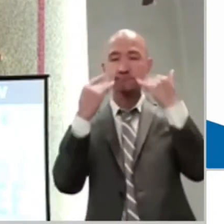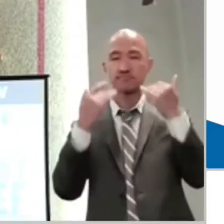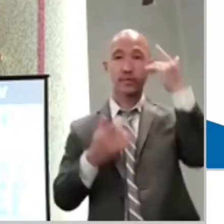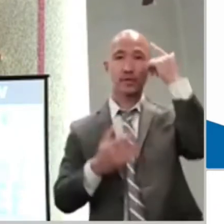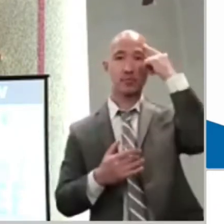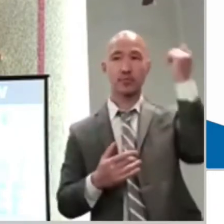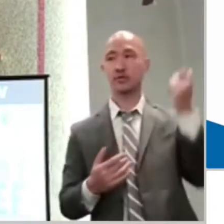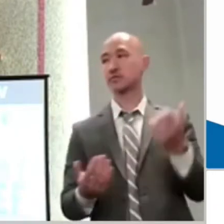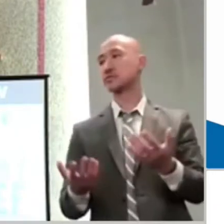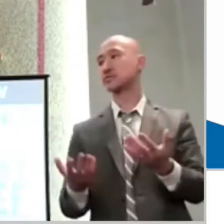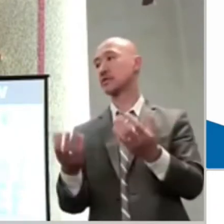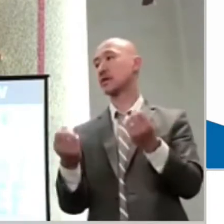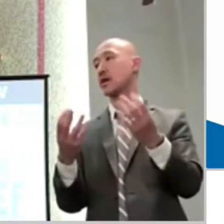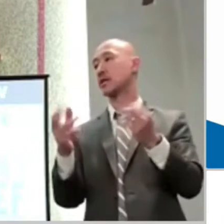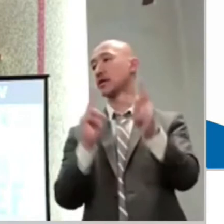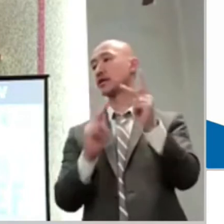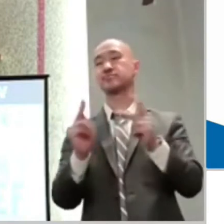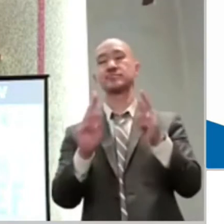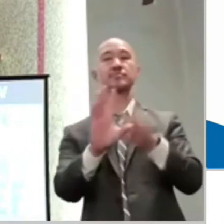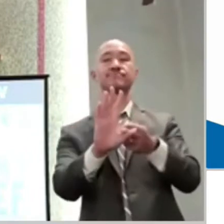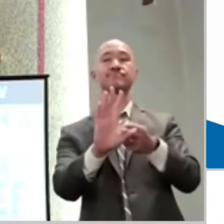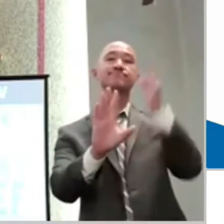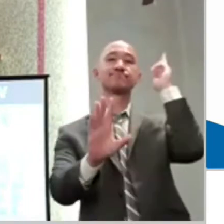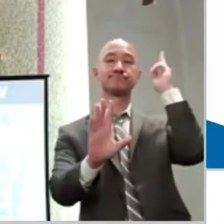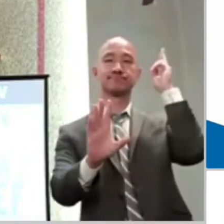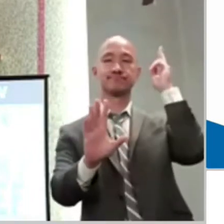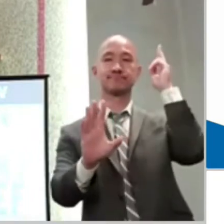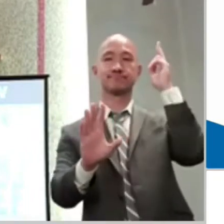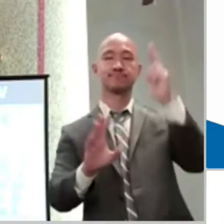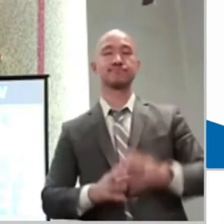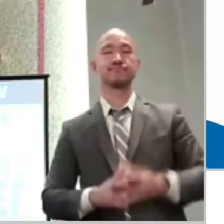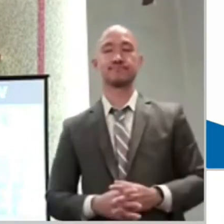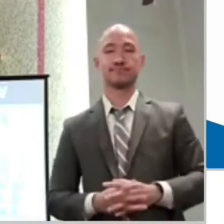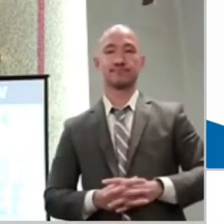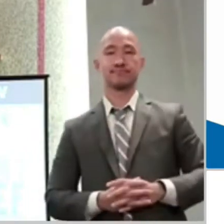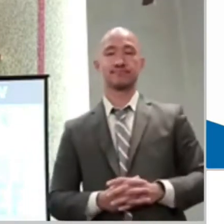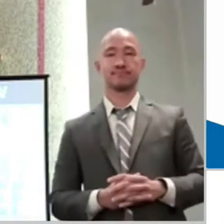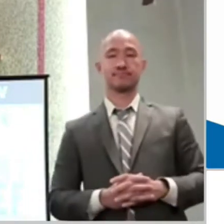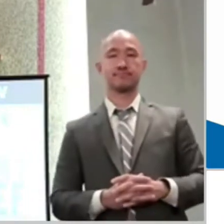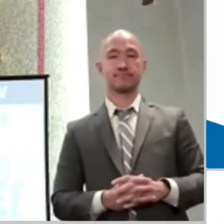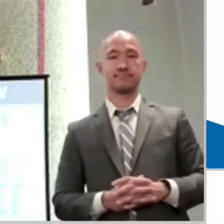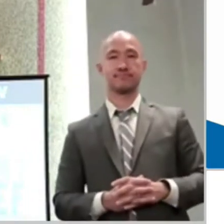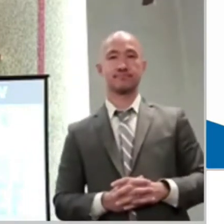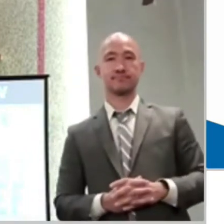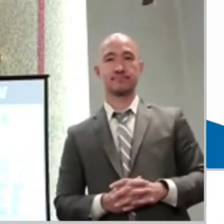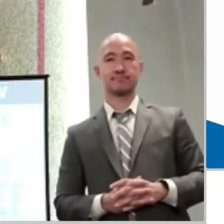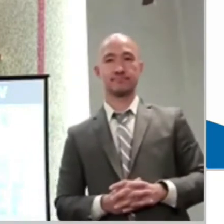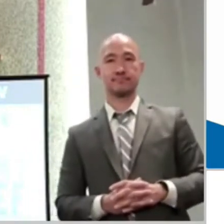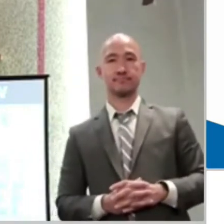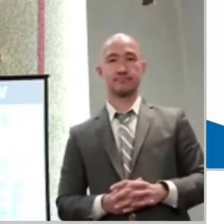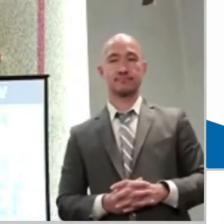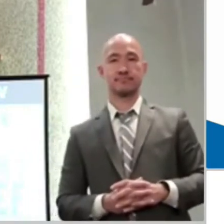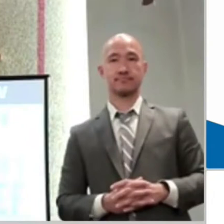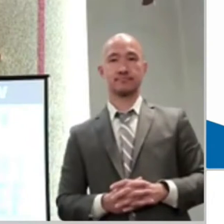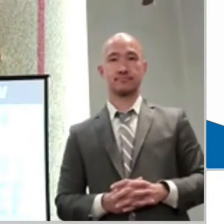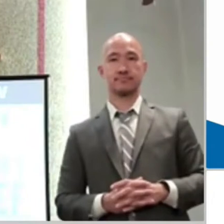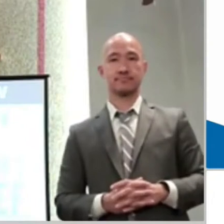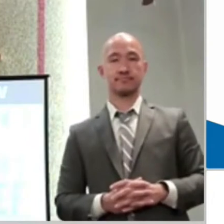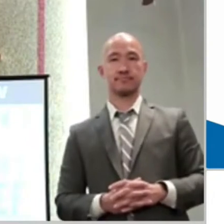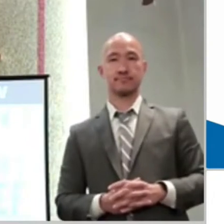human assurances through false prophets, soothsayers,